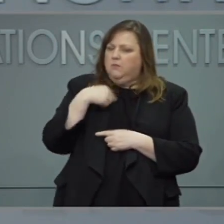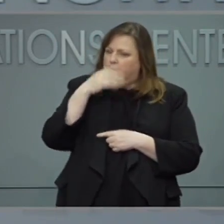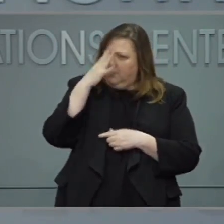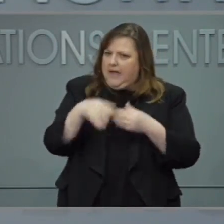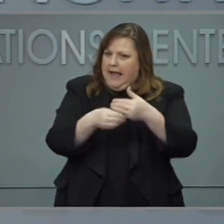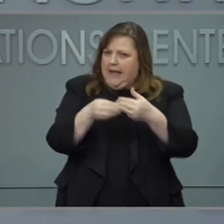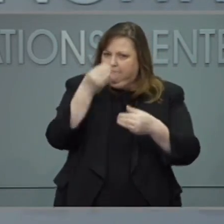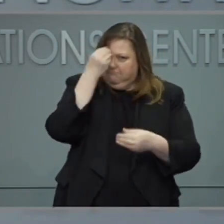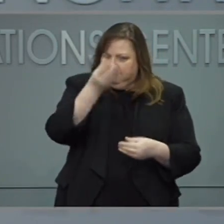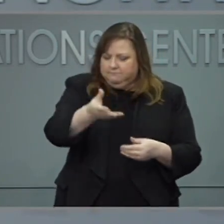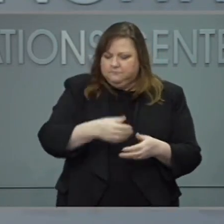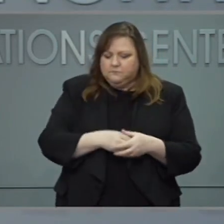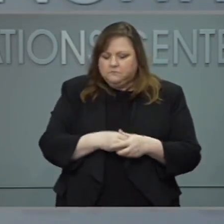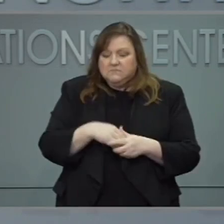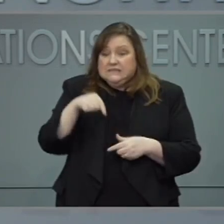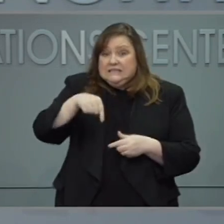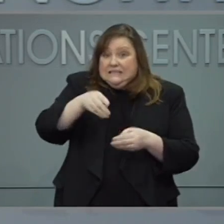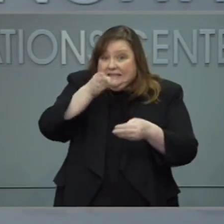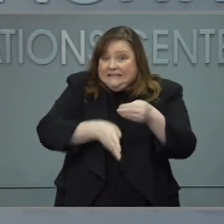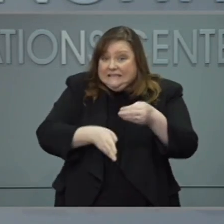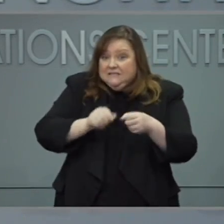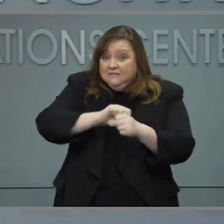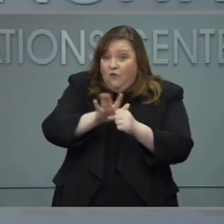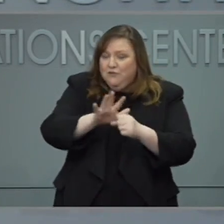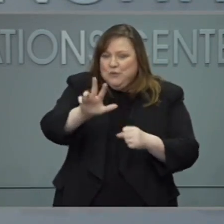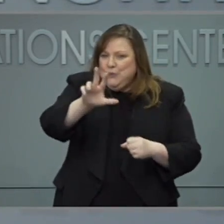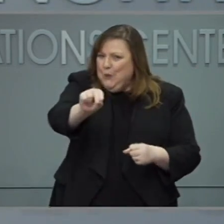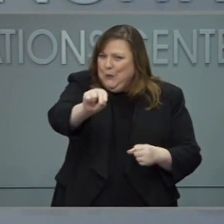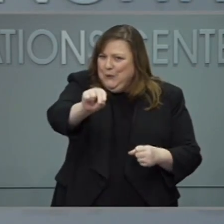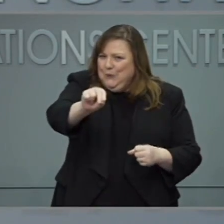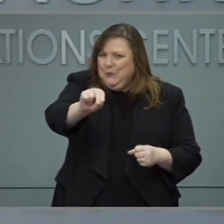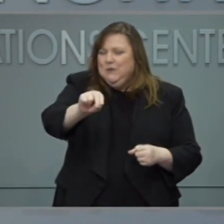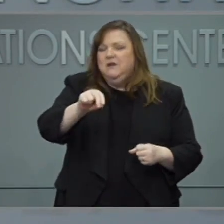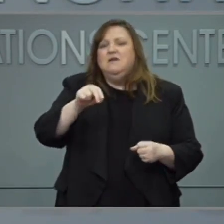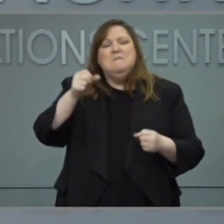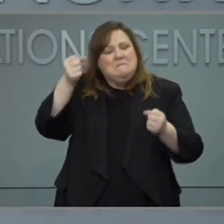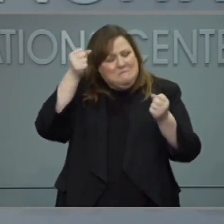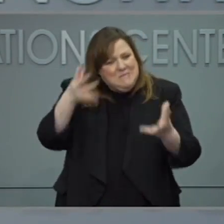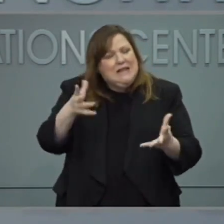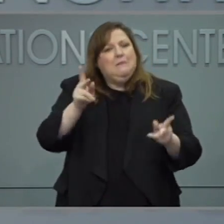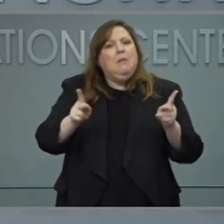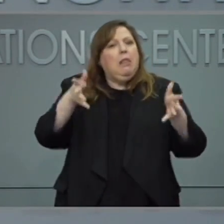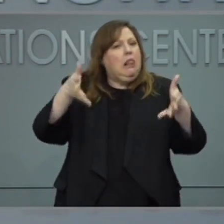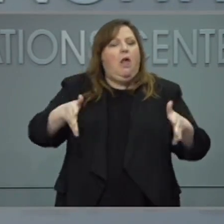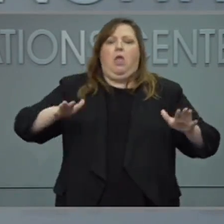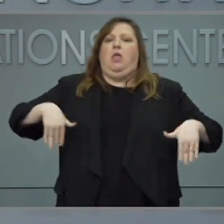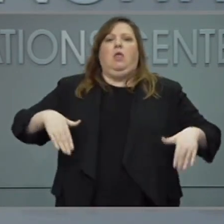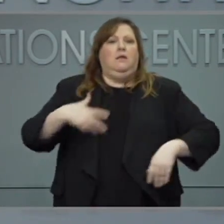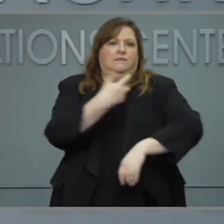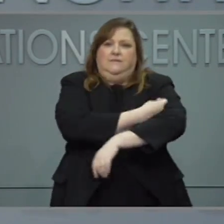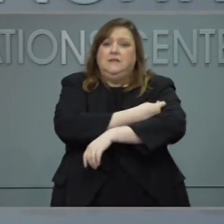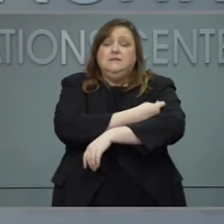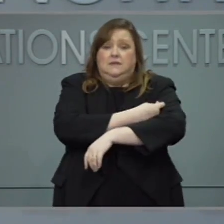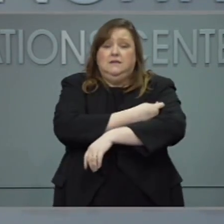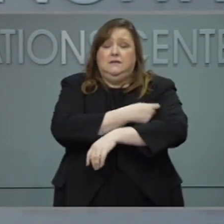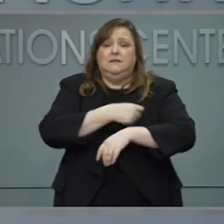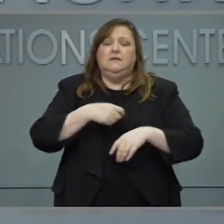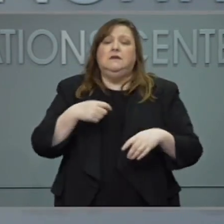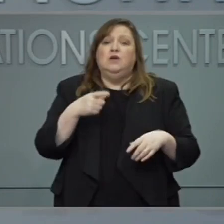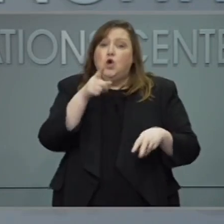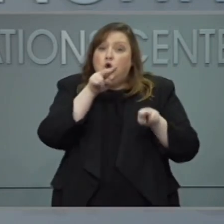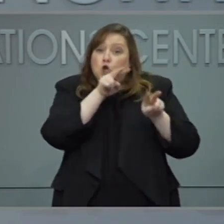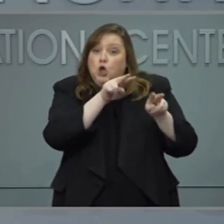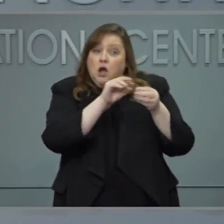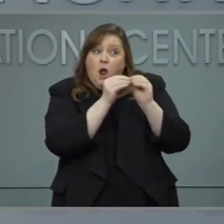lot more people that need to get vaccinated before we get to the end of this. All you have to do is look at the